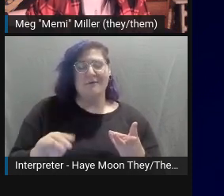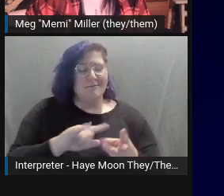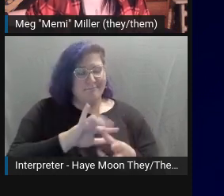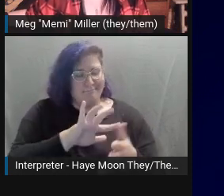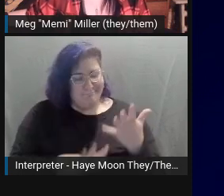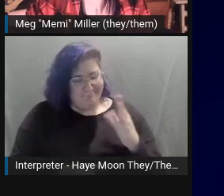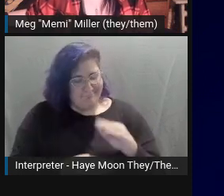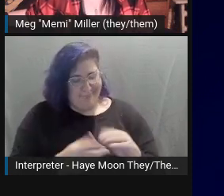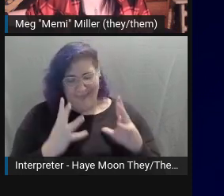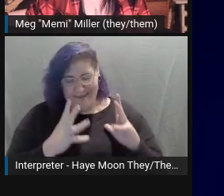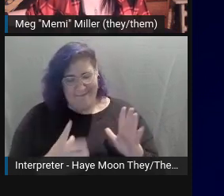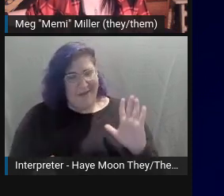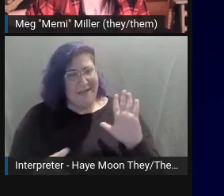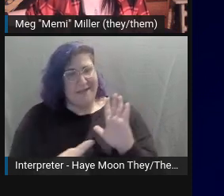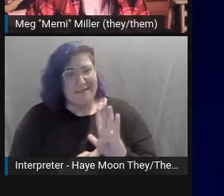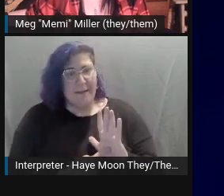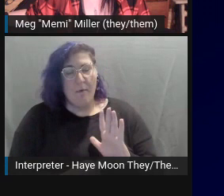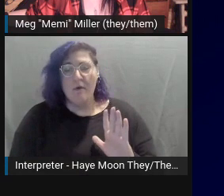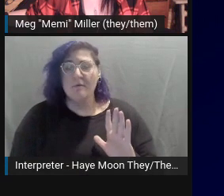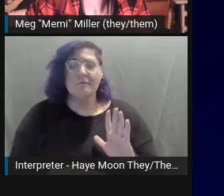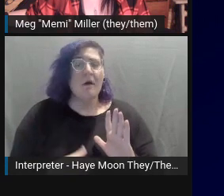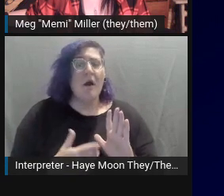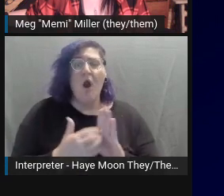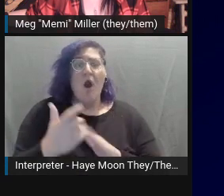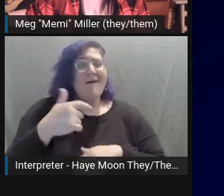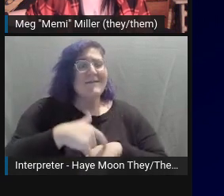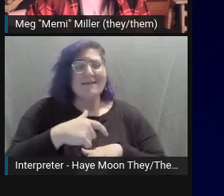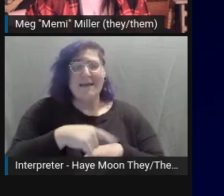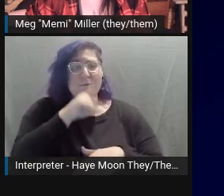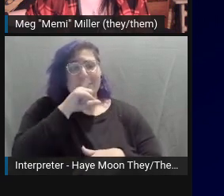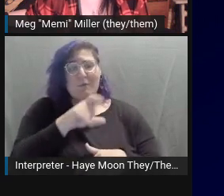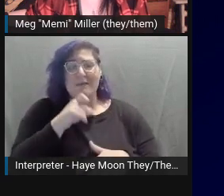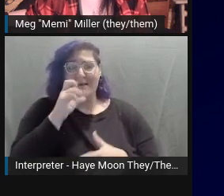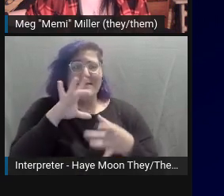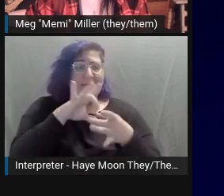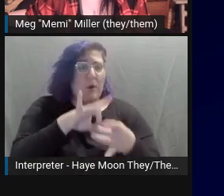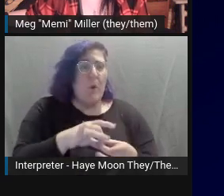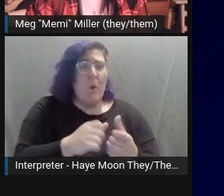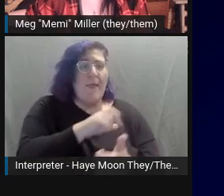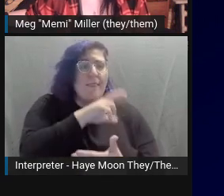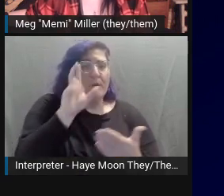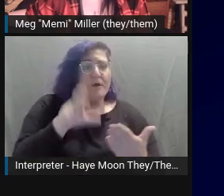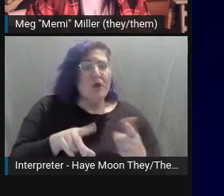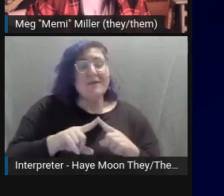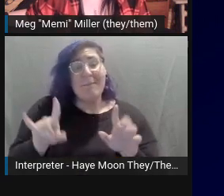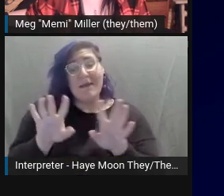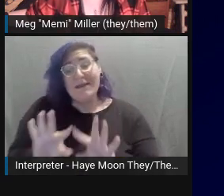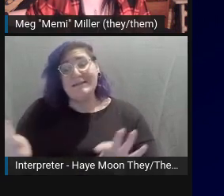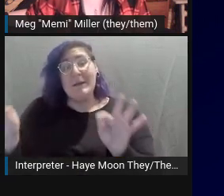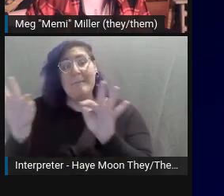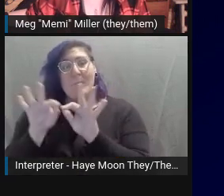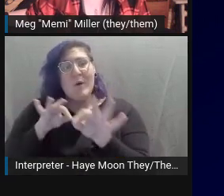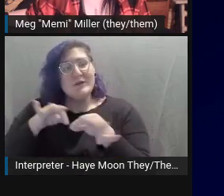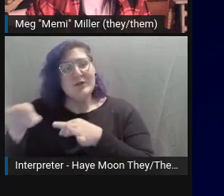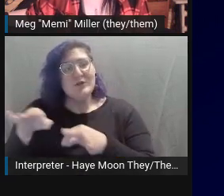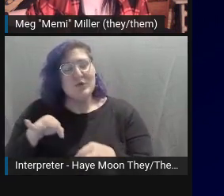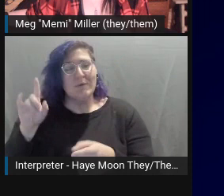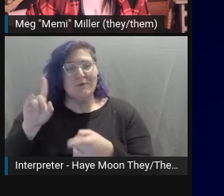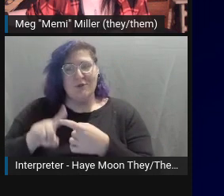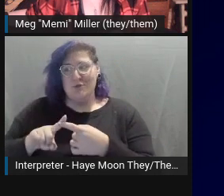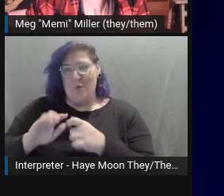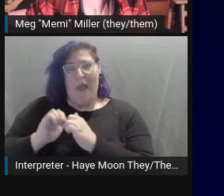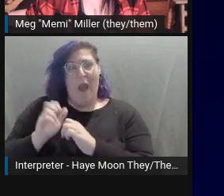text, but a supportive description directly pre or preceding the graph. Not doing this is an extremely common form of human error.